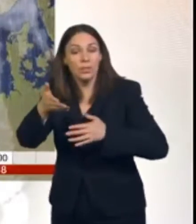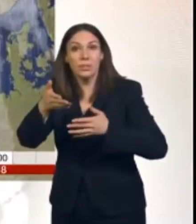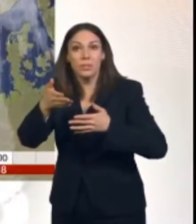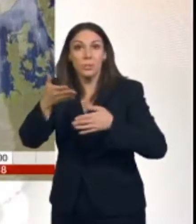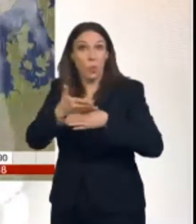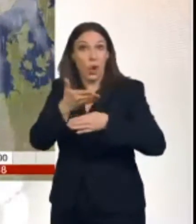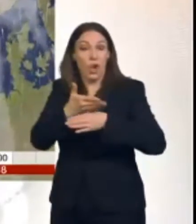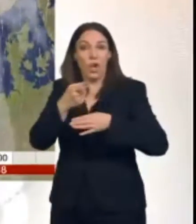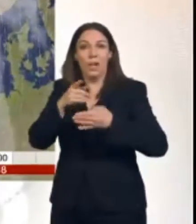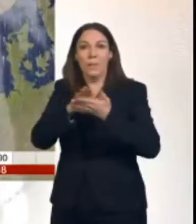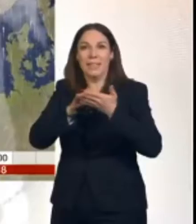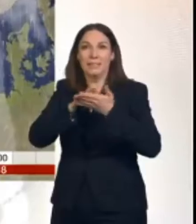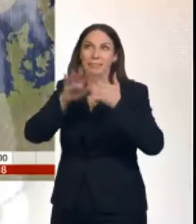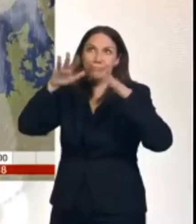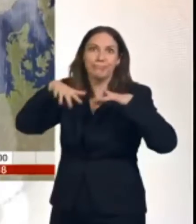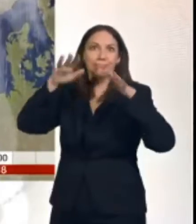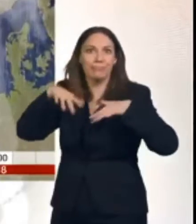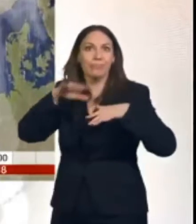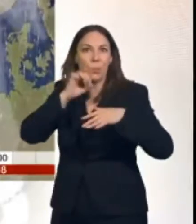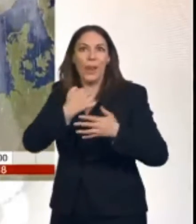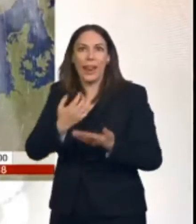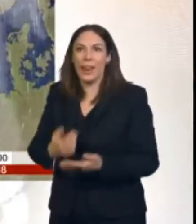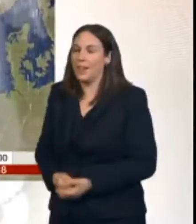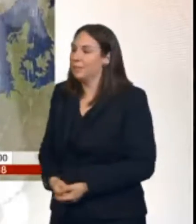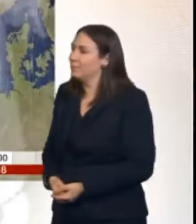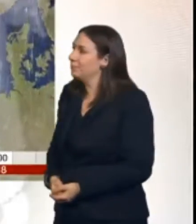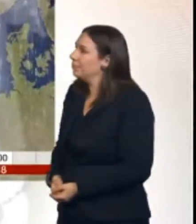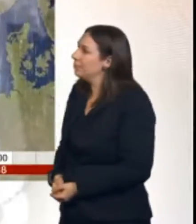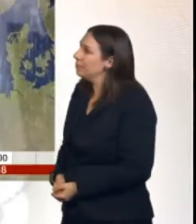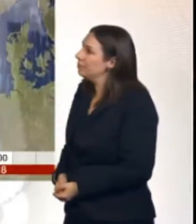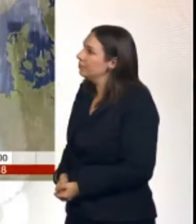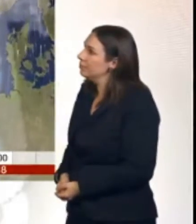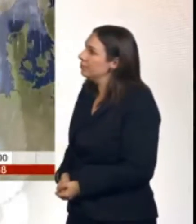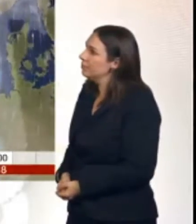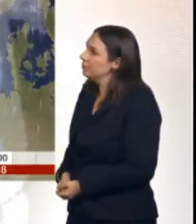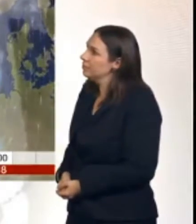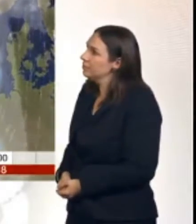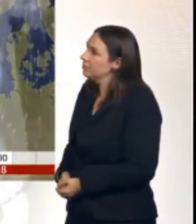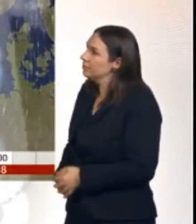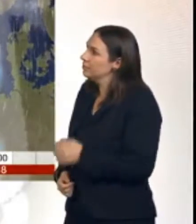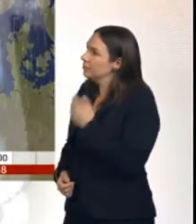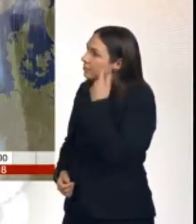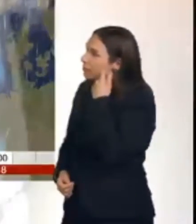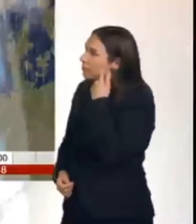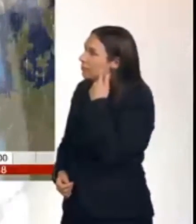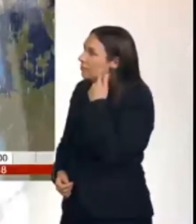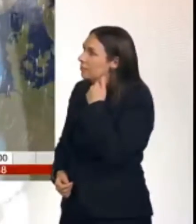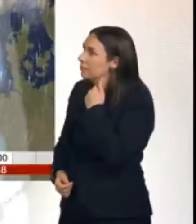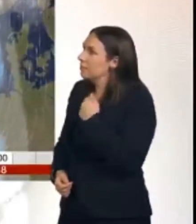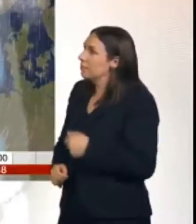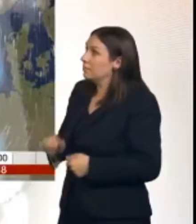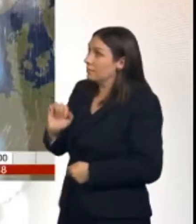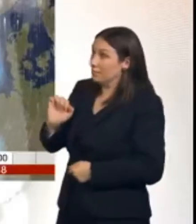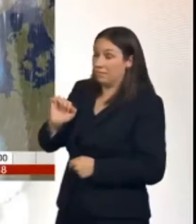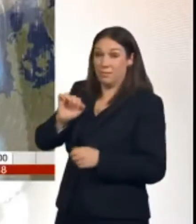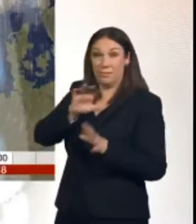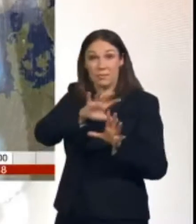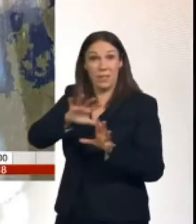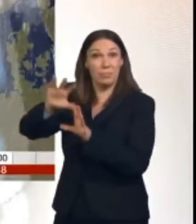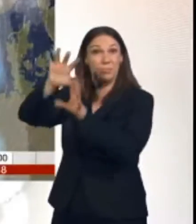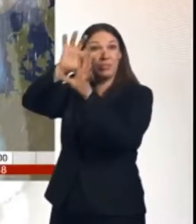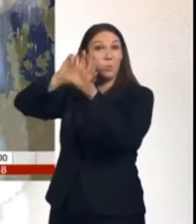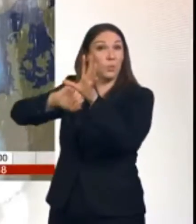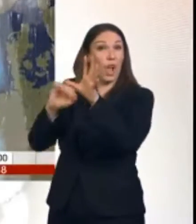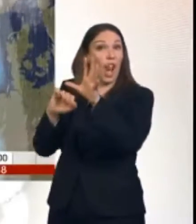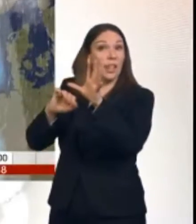will return to Northern Ireland through the morning, early afternoon. And that prolonged rain will spread back into parts of Scotland too. Further south, we'll see the clouds break